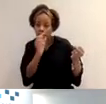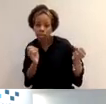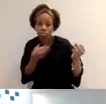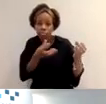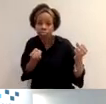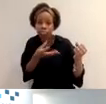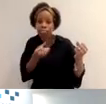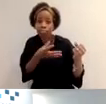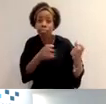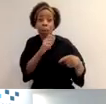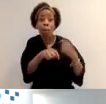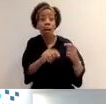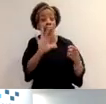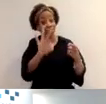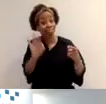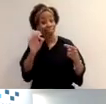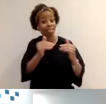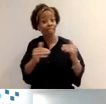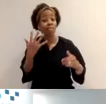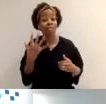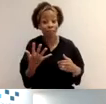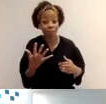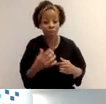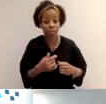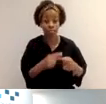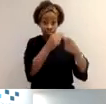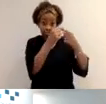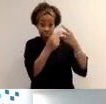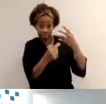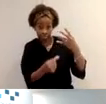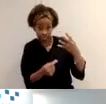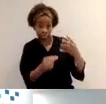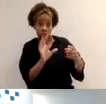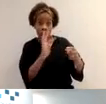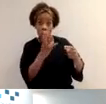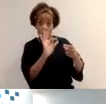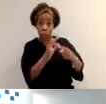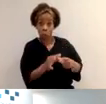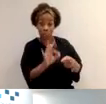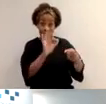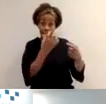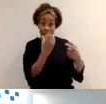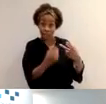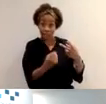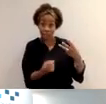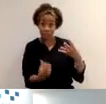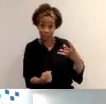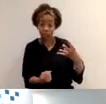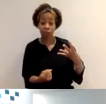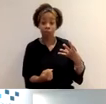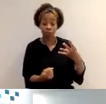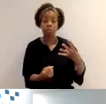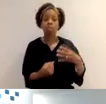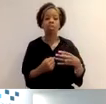you to meet standard five. And by doing these four components that I've mentioned, um, that would obviously